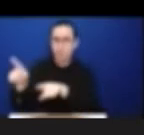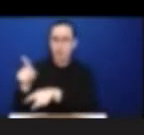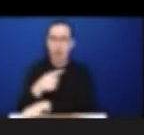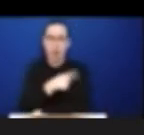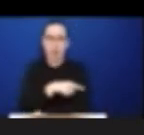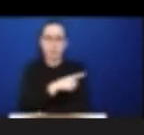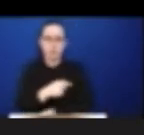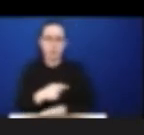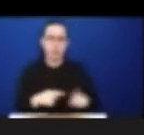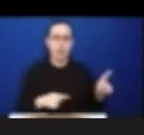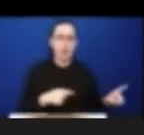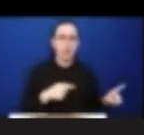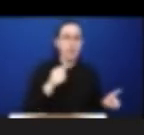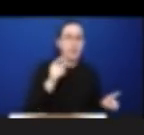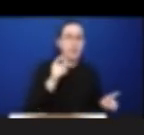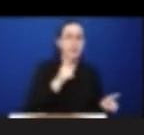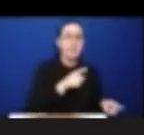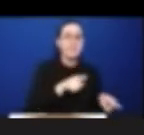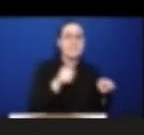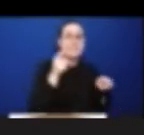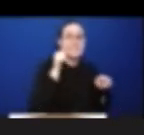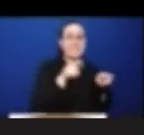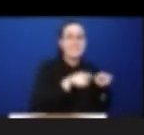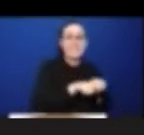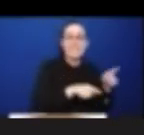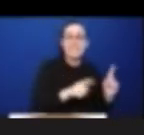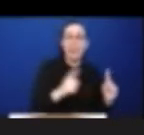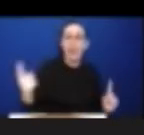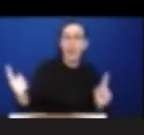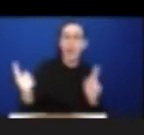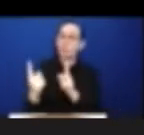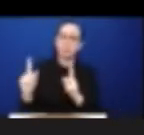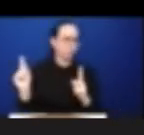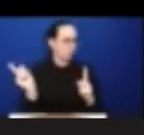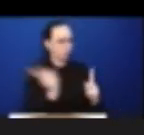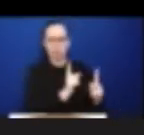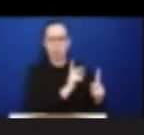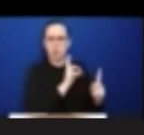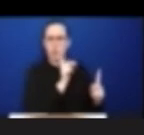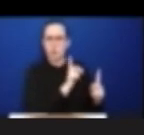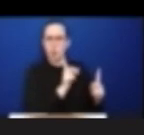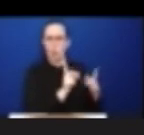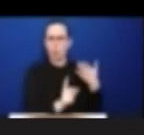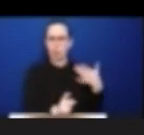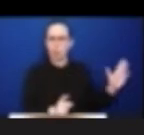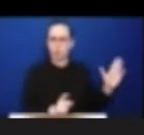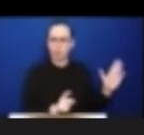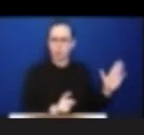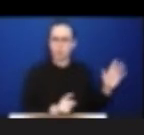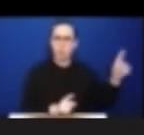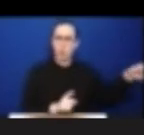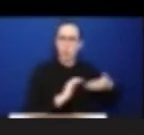and Canadian families reached out and helped her advocate for being a support by his side.